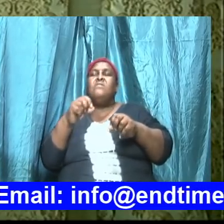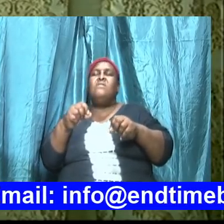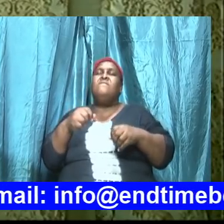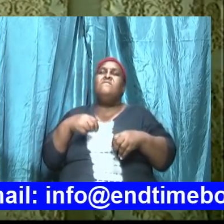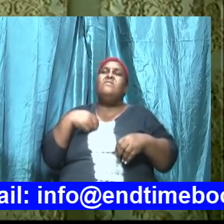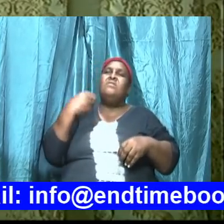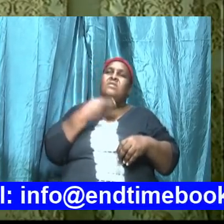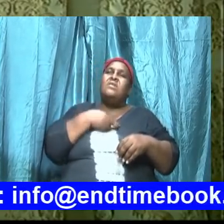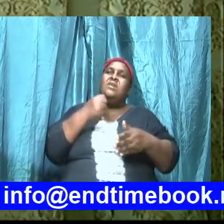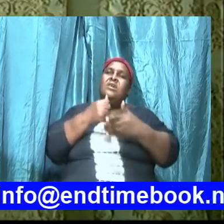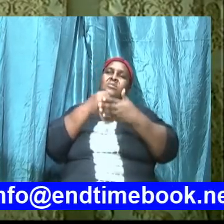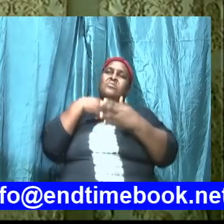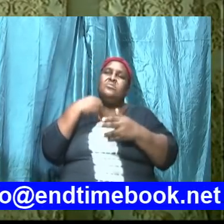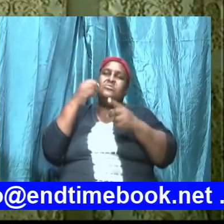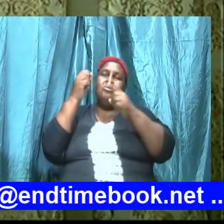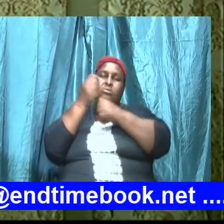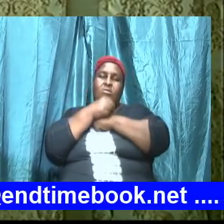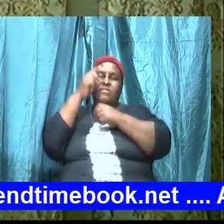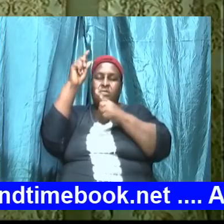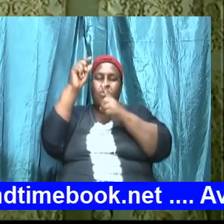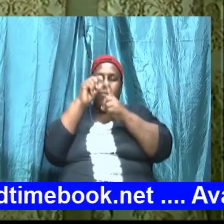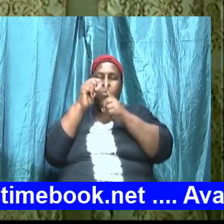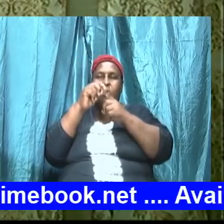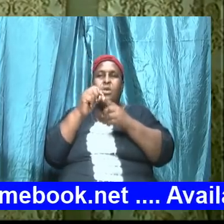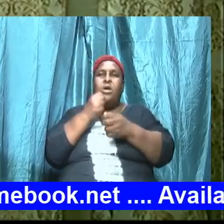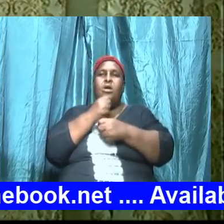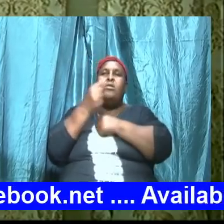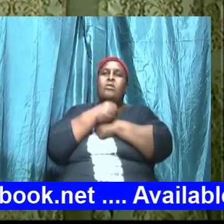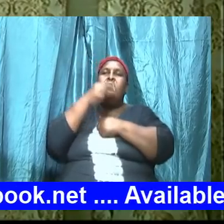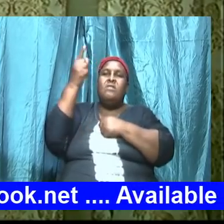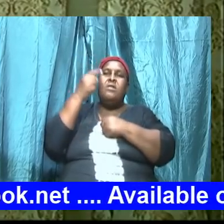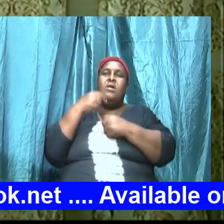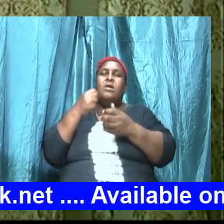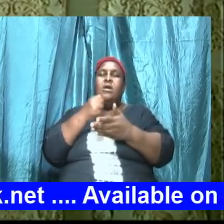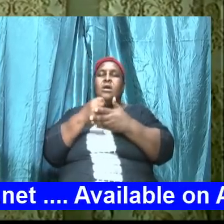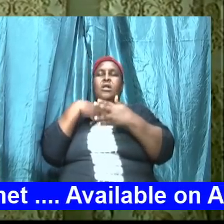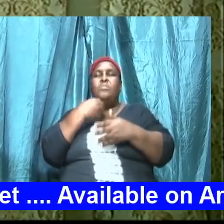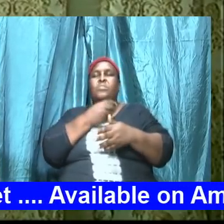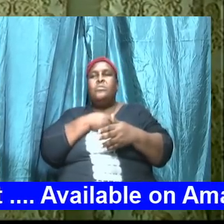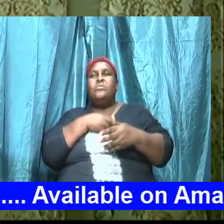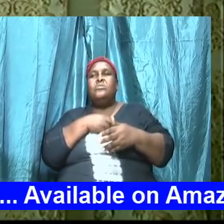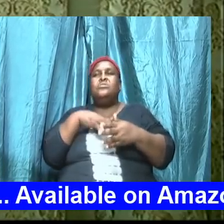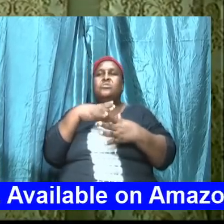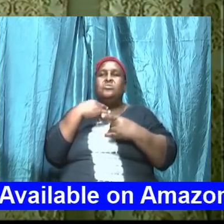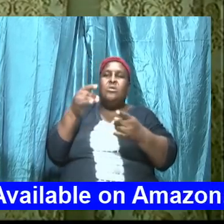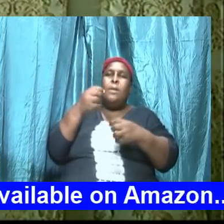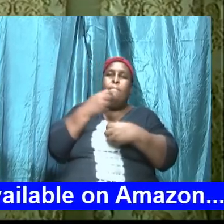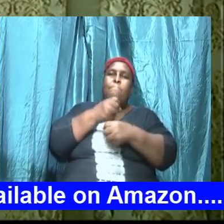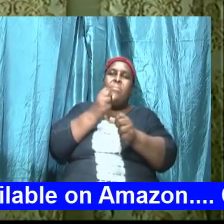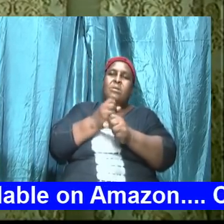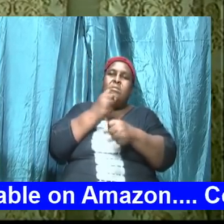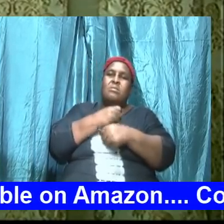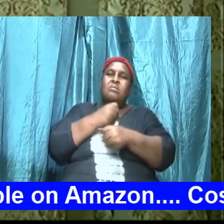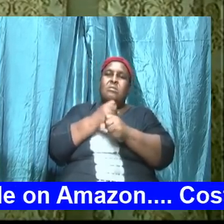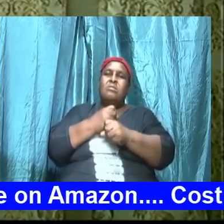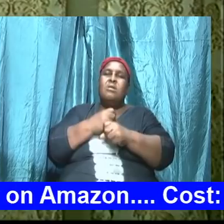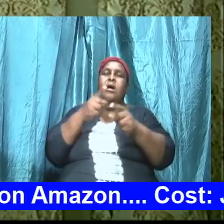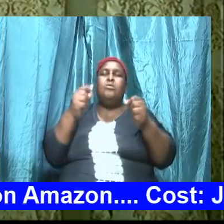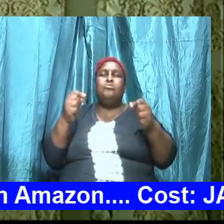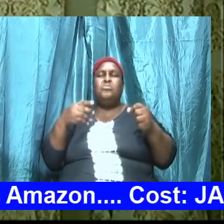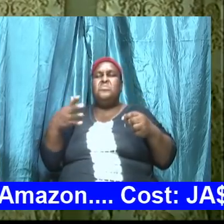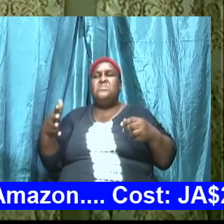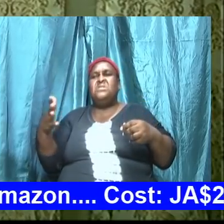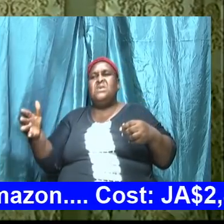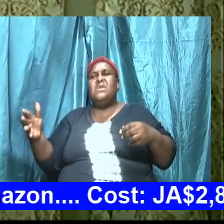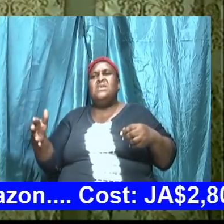words help us to love you almighty God help us to introspect at this time and to make the moves and to do the